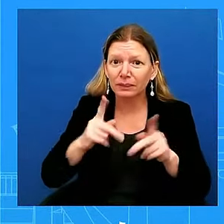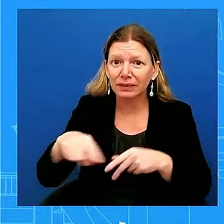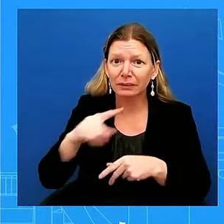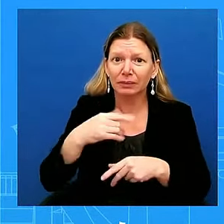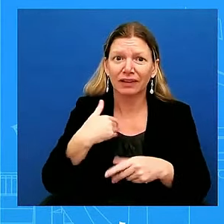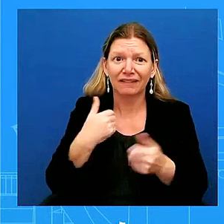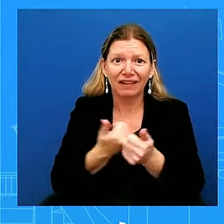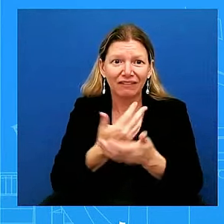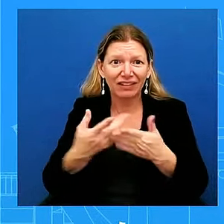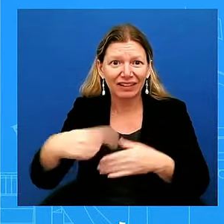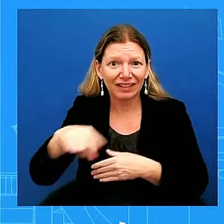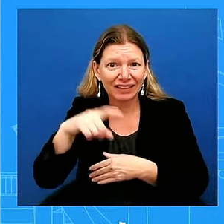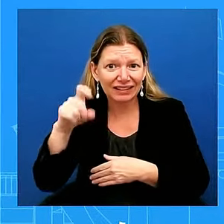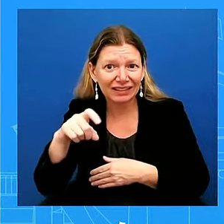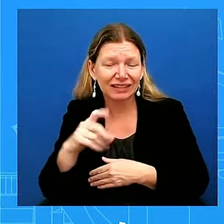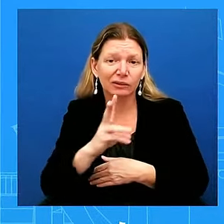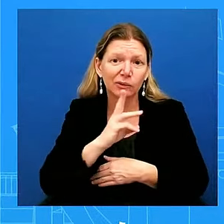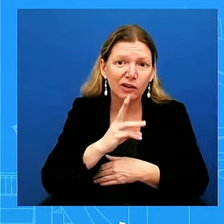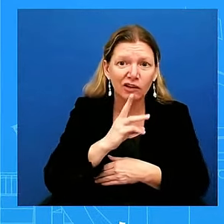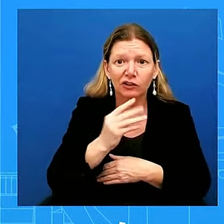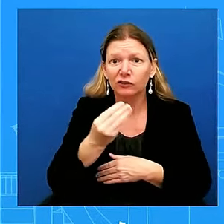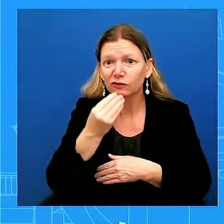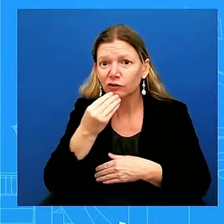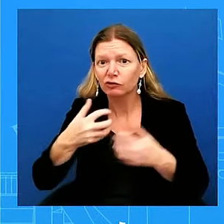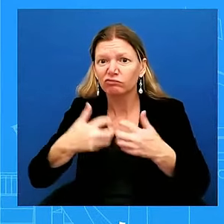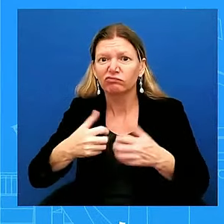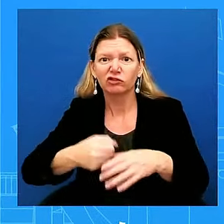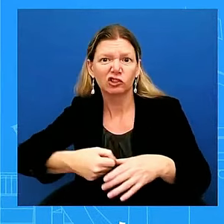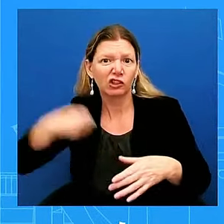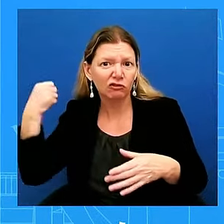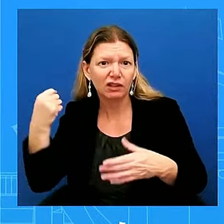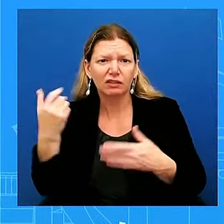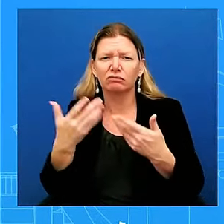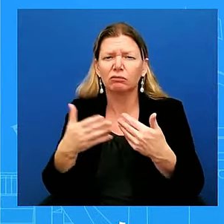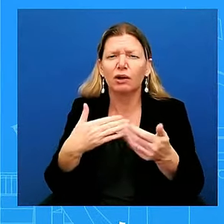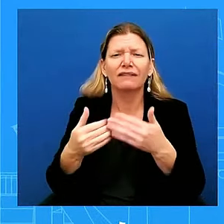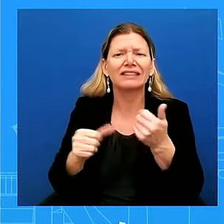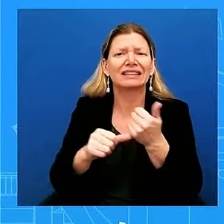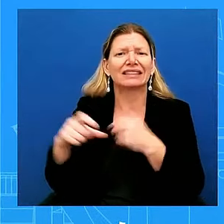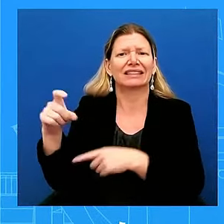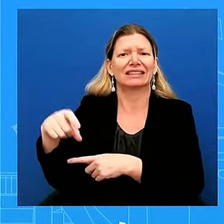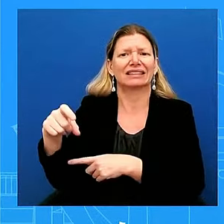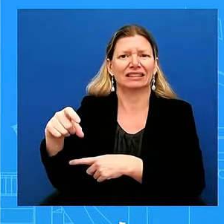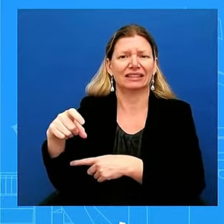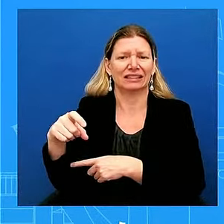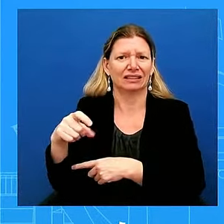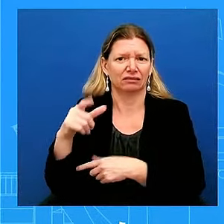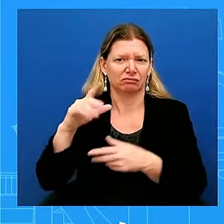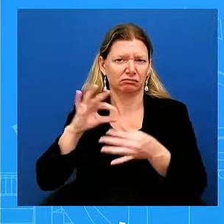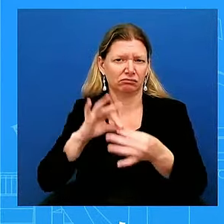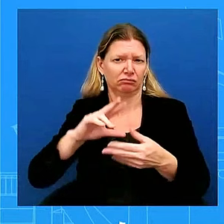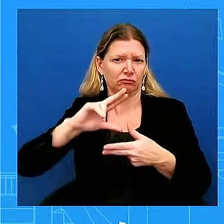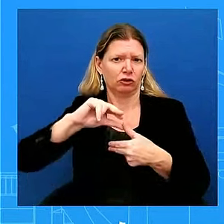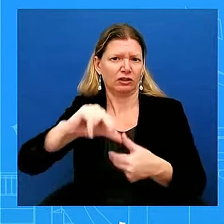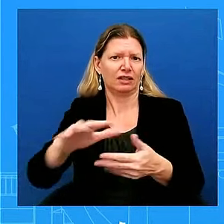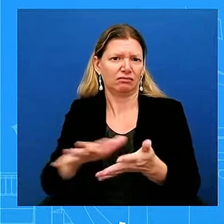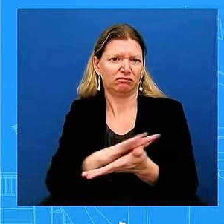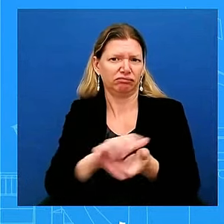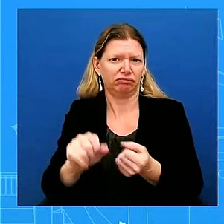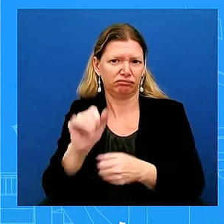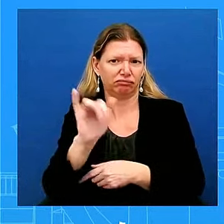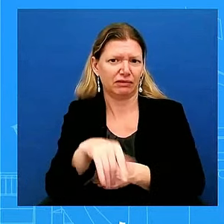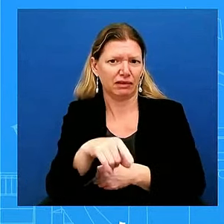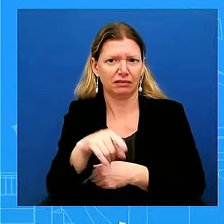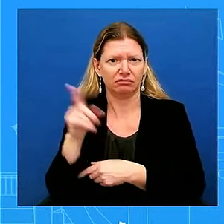deal with the impacts, horrible impact that this hurricane has had. And so this is the job of the President, right?